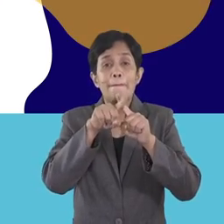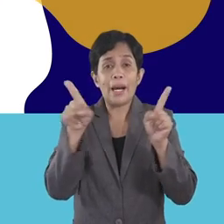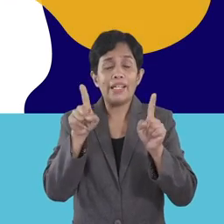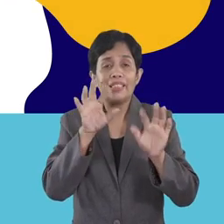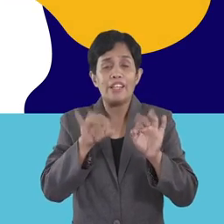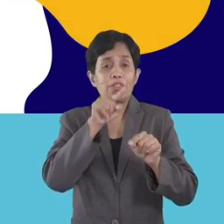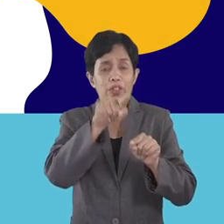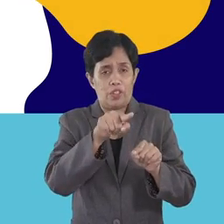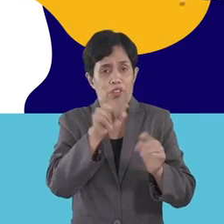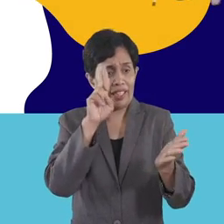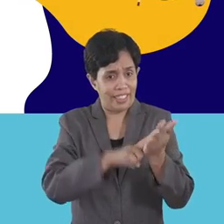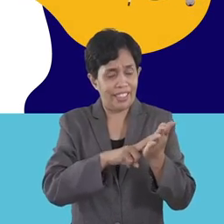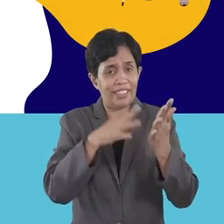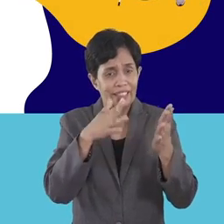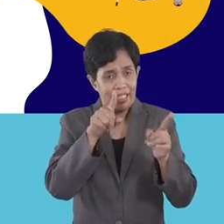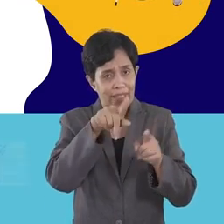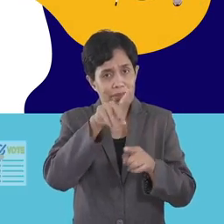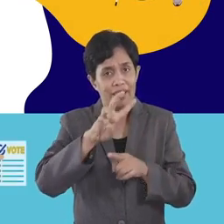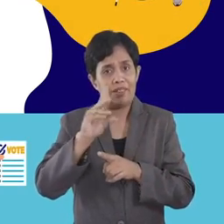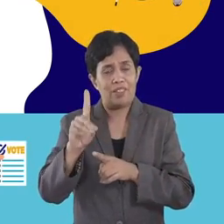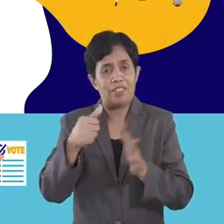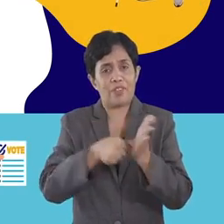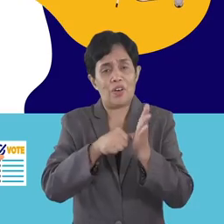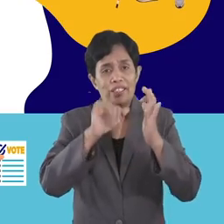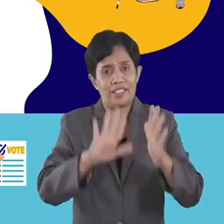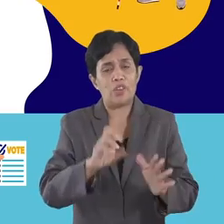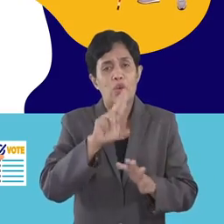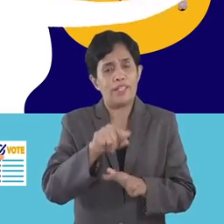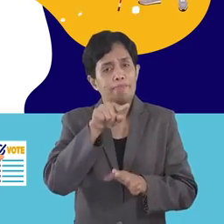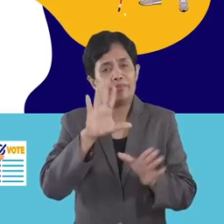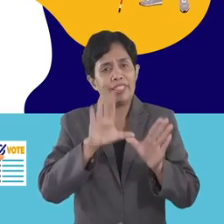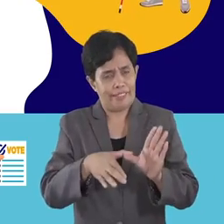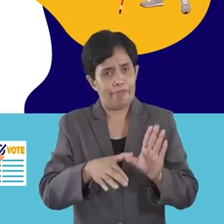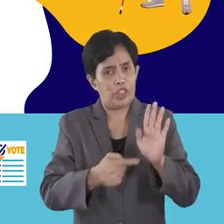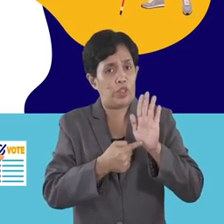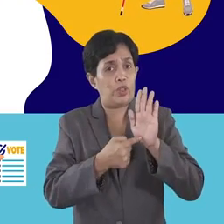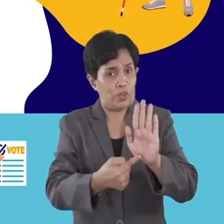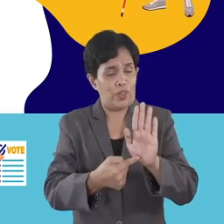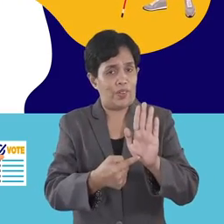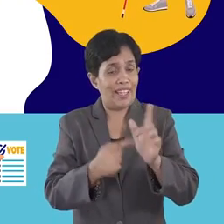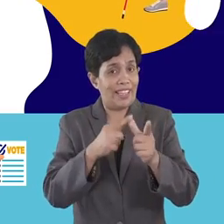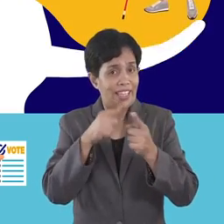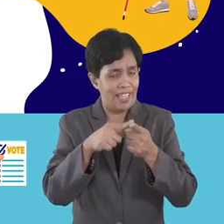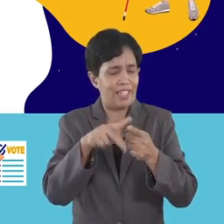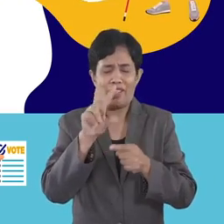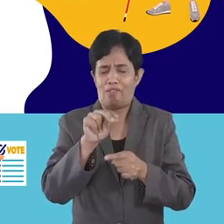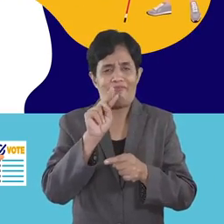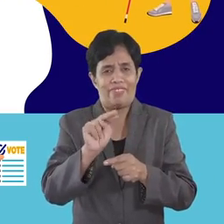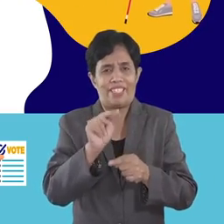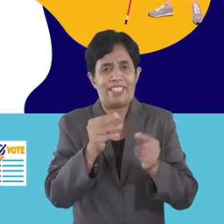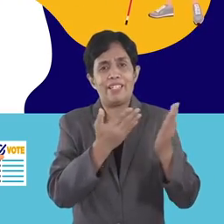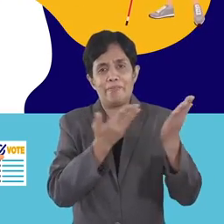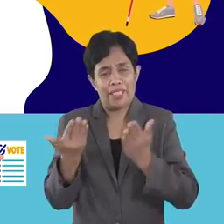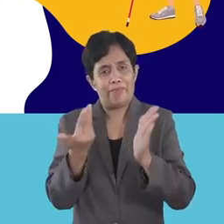However, if you're already registered as a PWD voter, or your disability is manifest, then there's